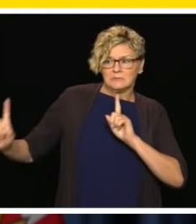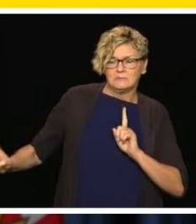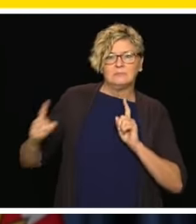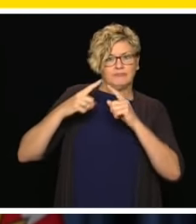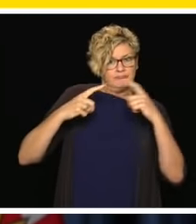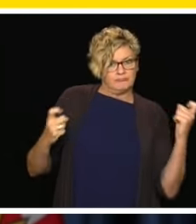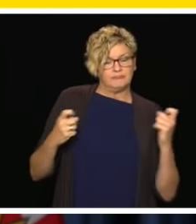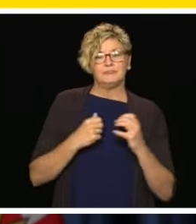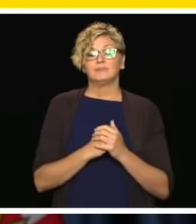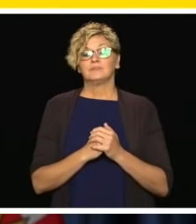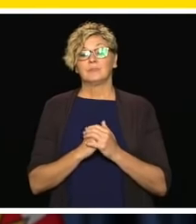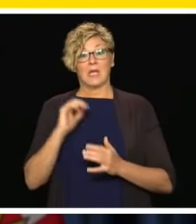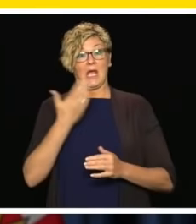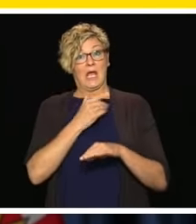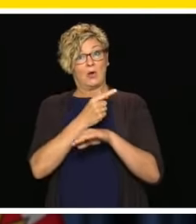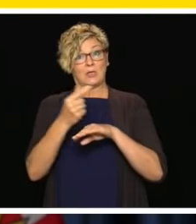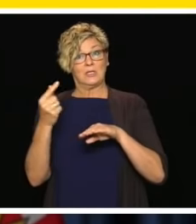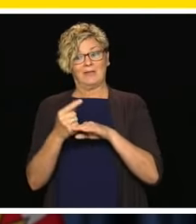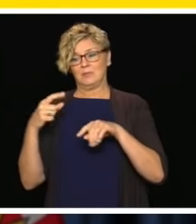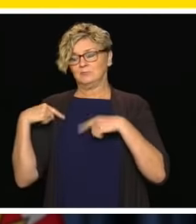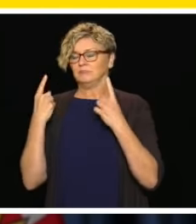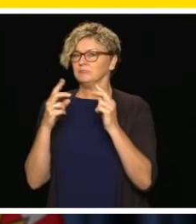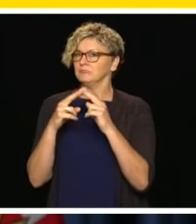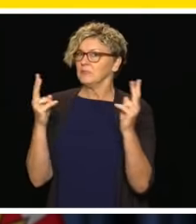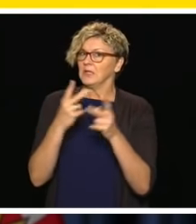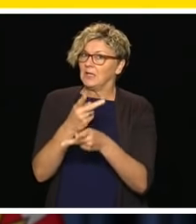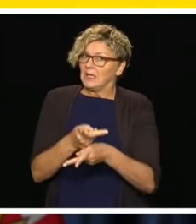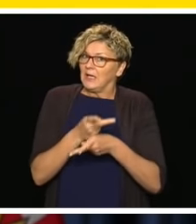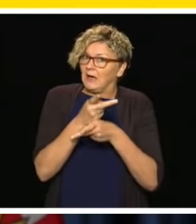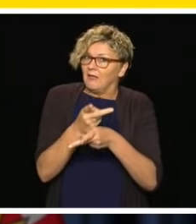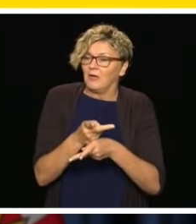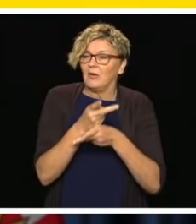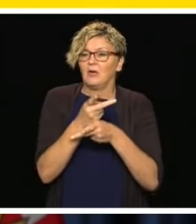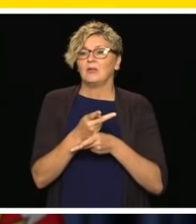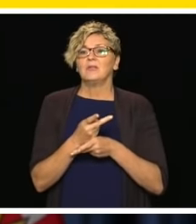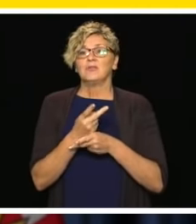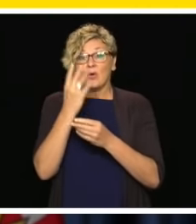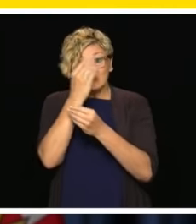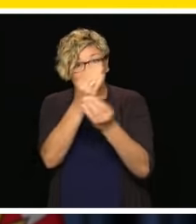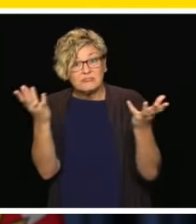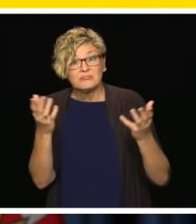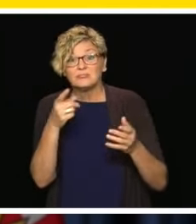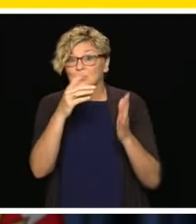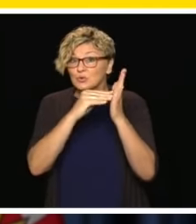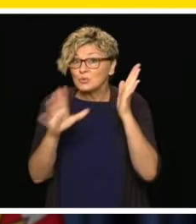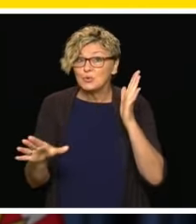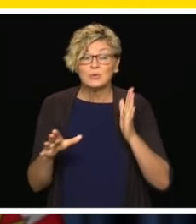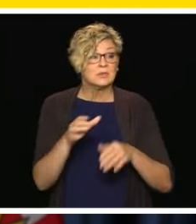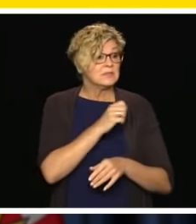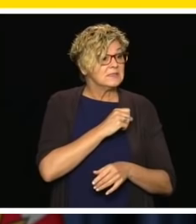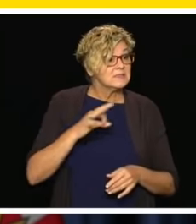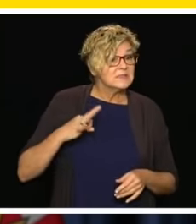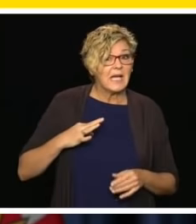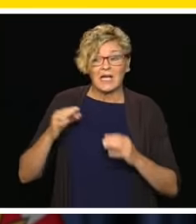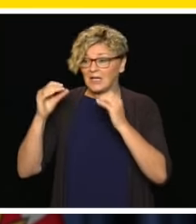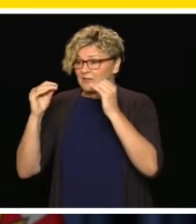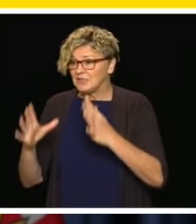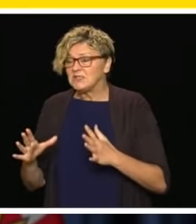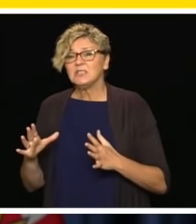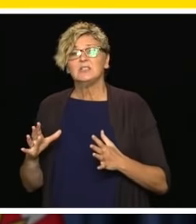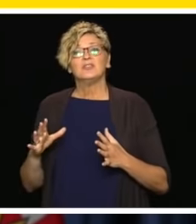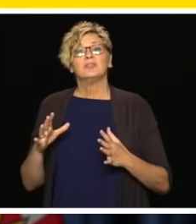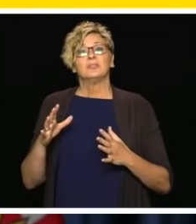taken a cautious, measured approach. Students, educators and staff should feel confident knowing we're taking every